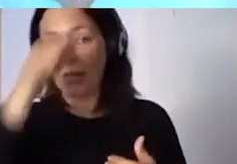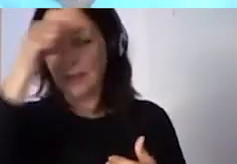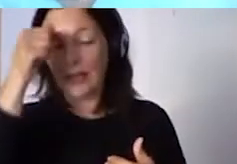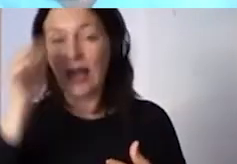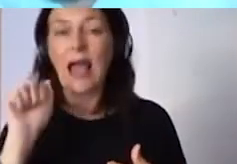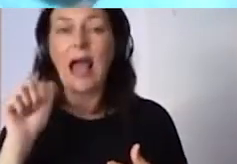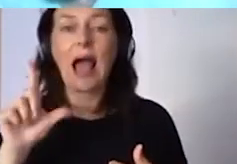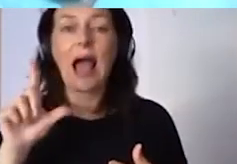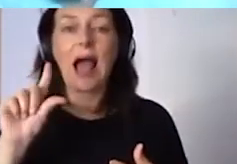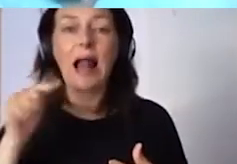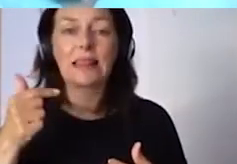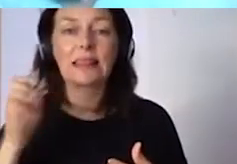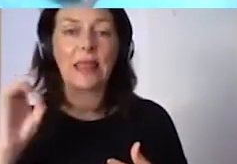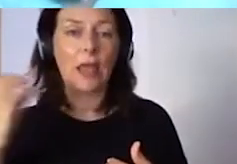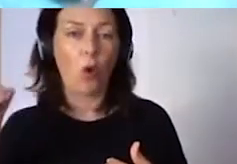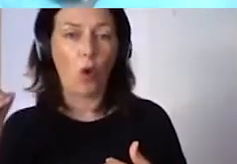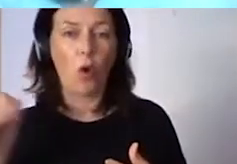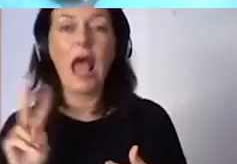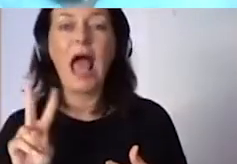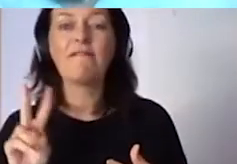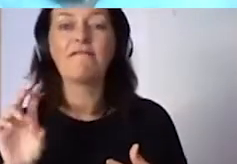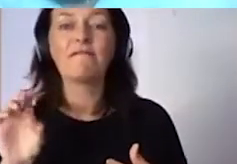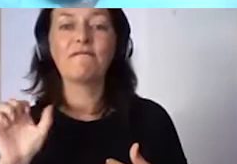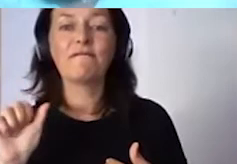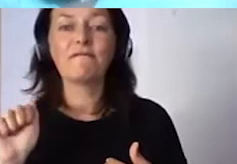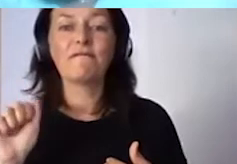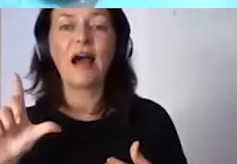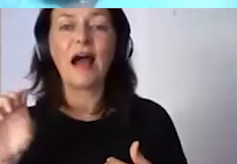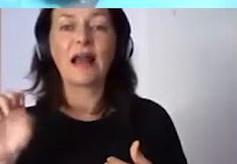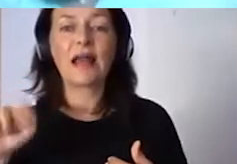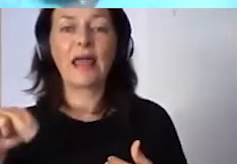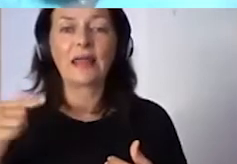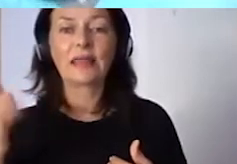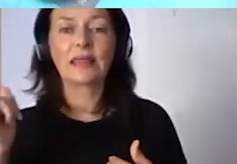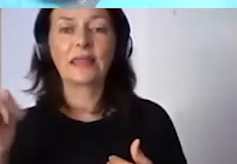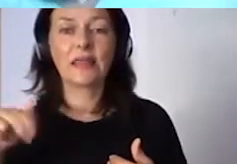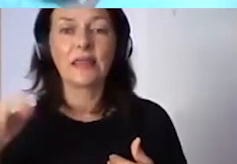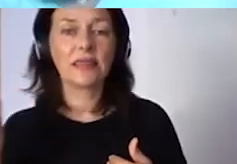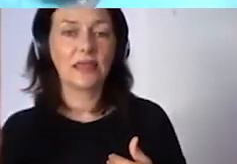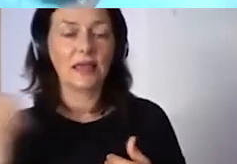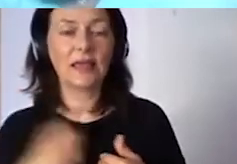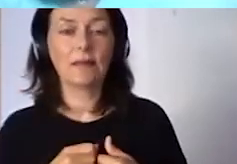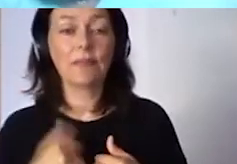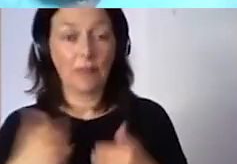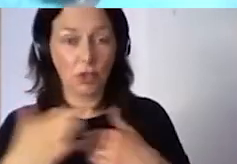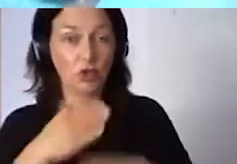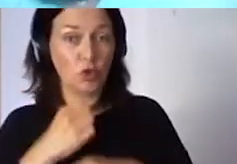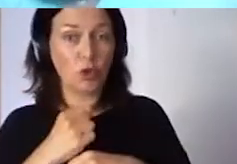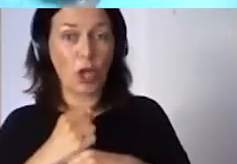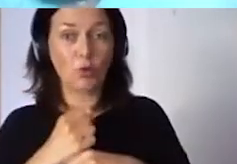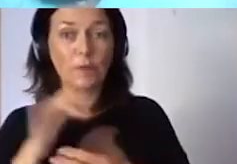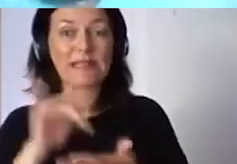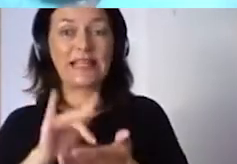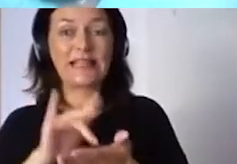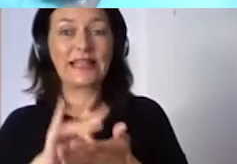I am cooperating with the central support system of Epale for two